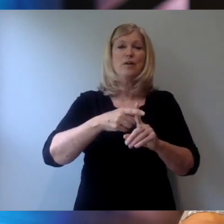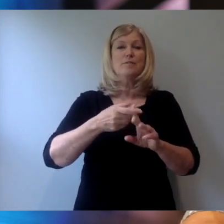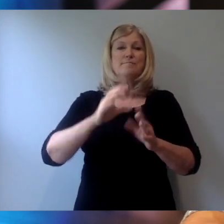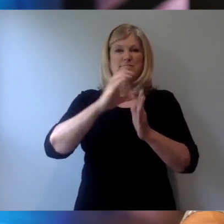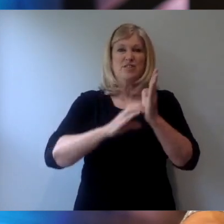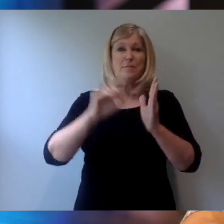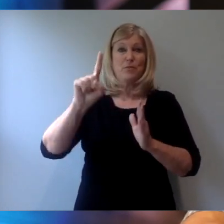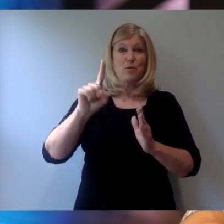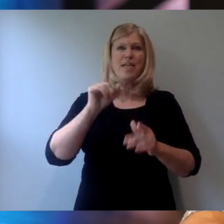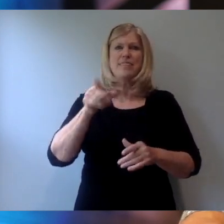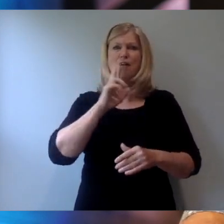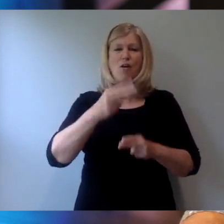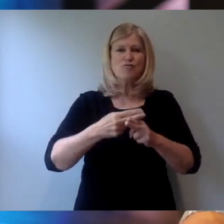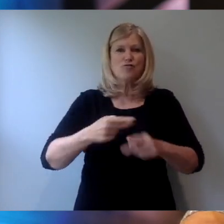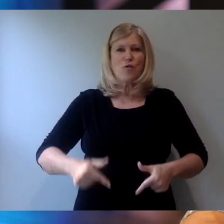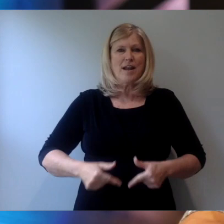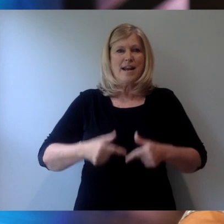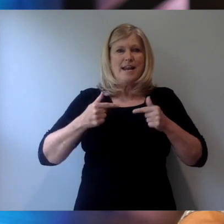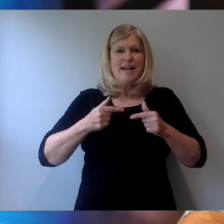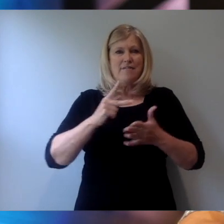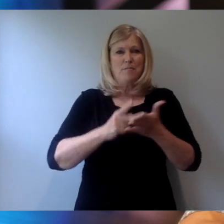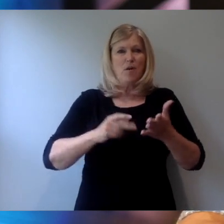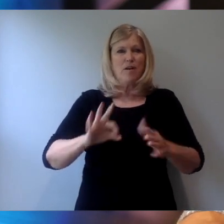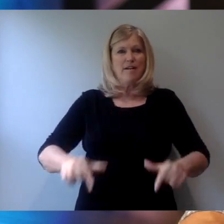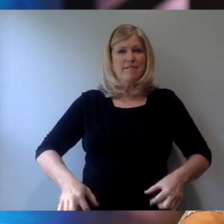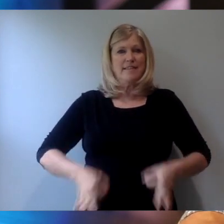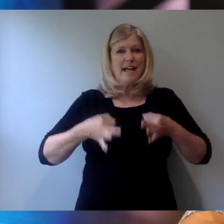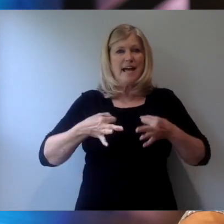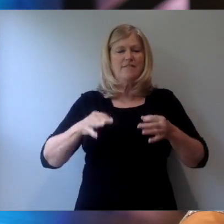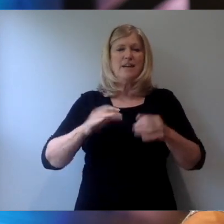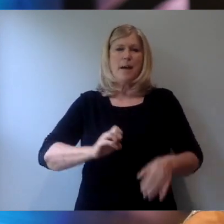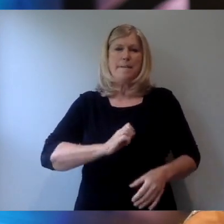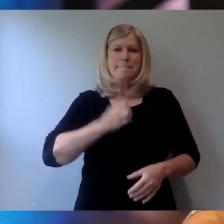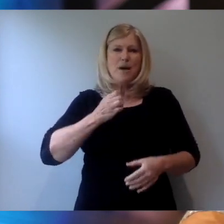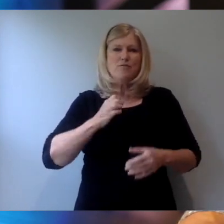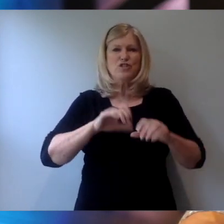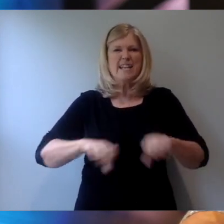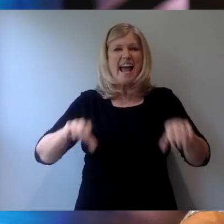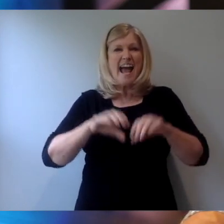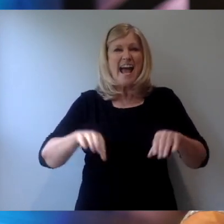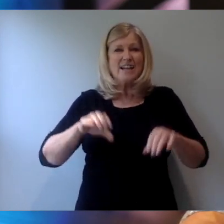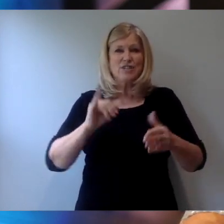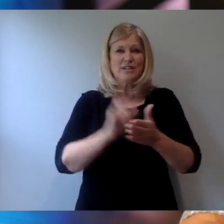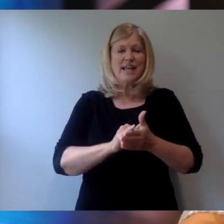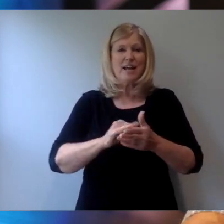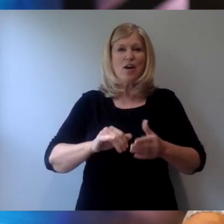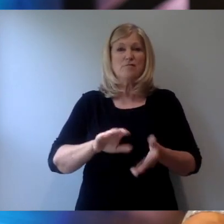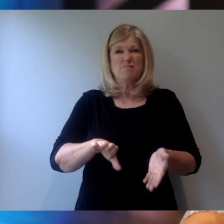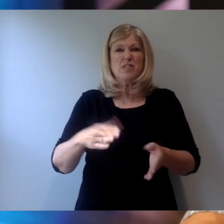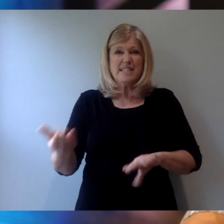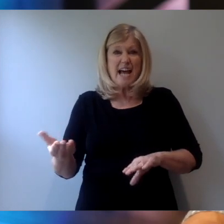emotions and actions and relationships that are perishable. Put away all of that. Do not be